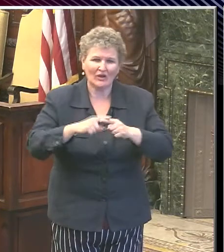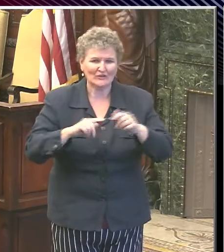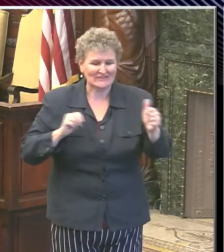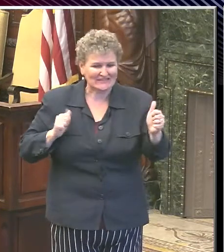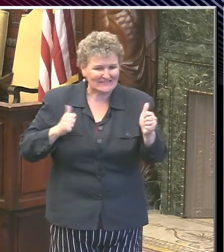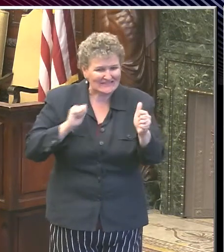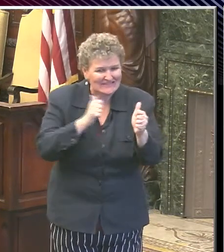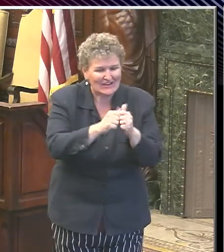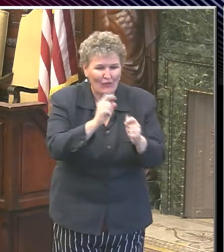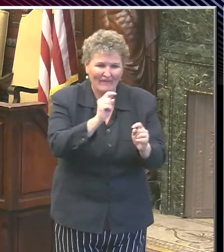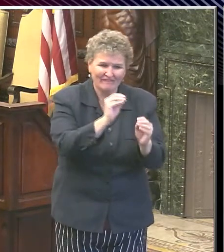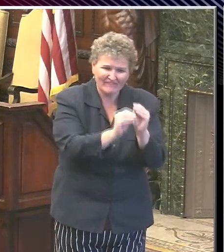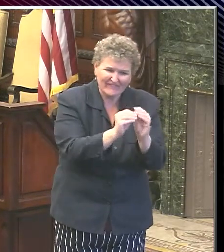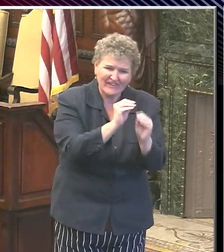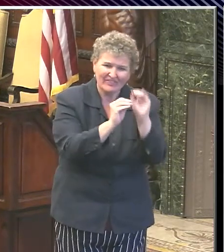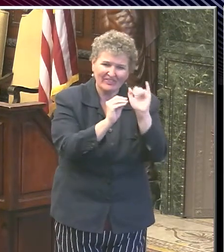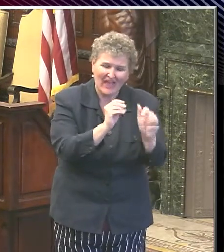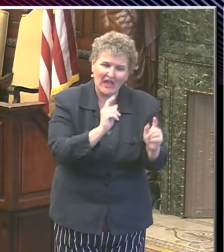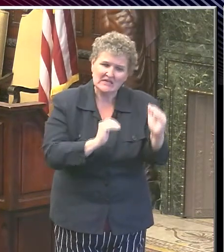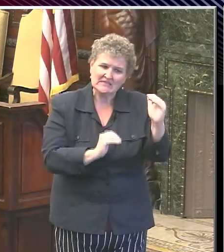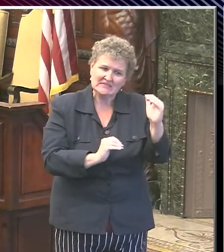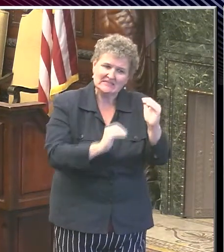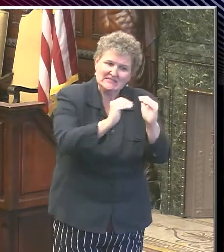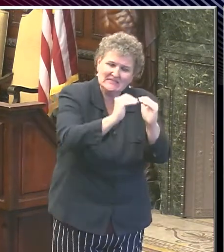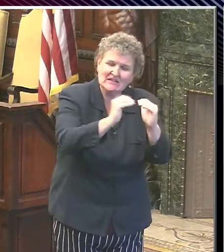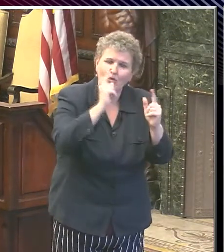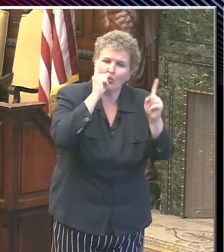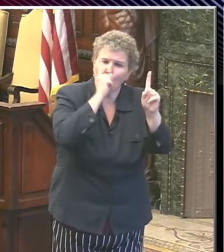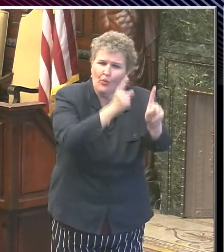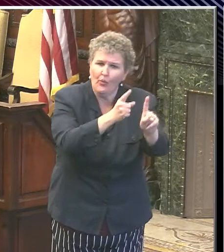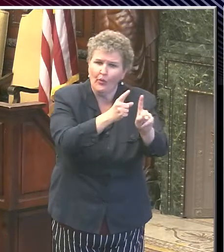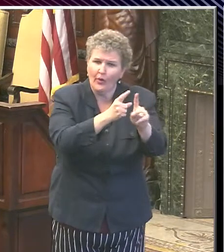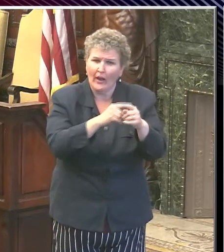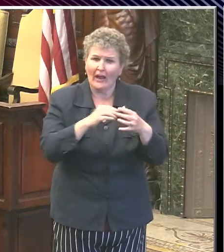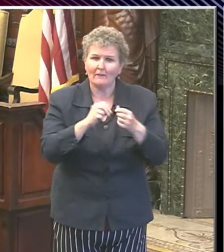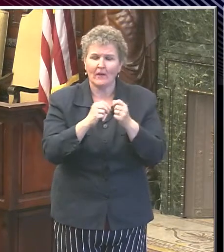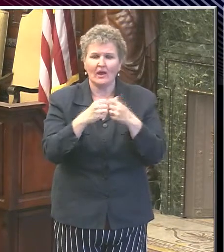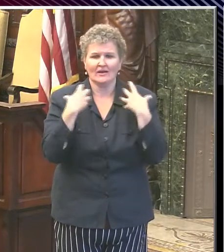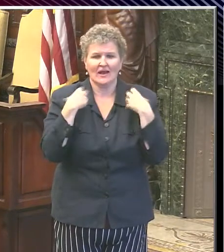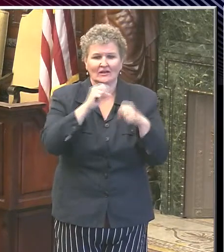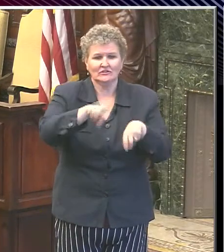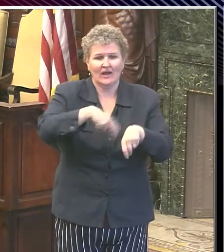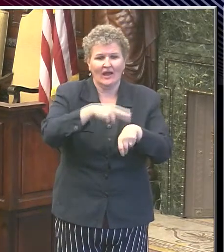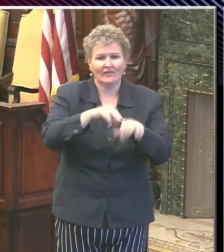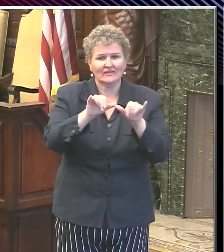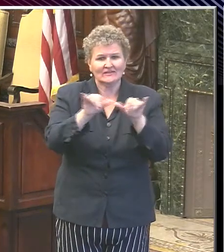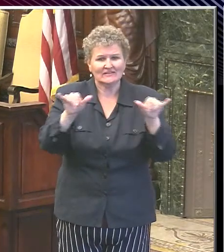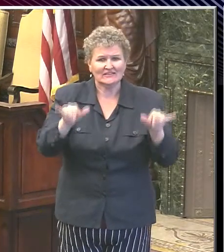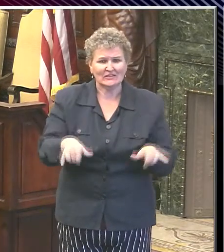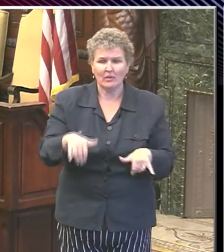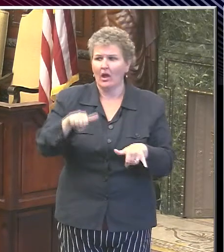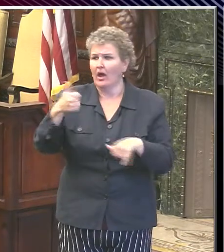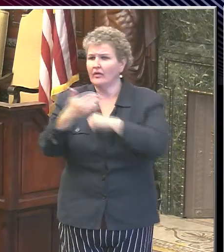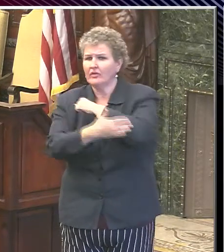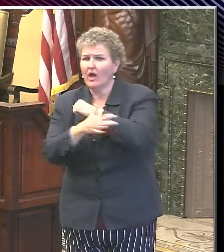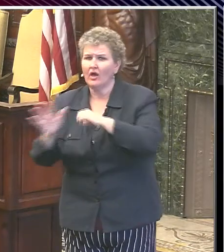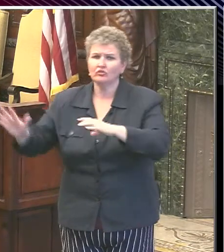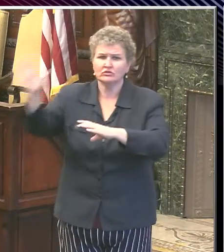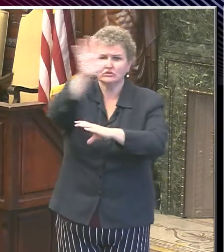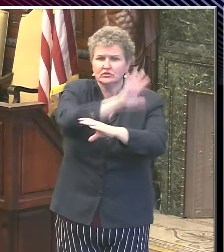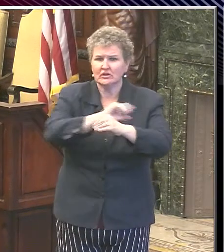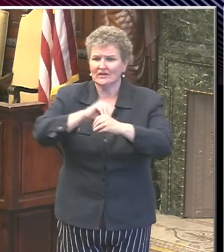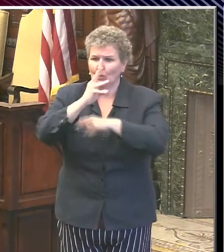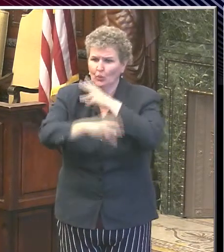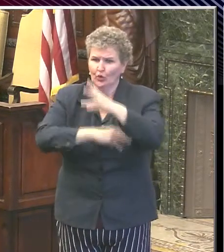could have is a more robust national healthcare system, like other civilized countries around the world, that